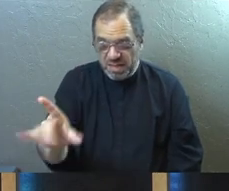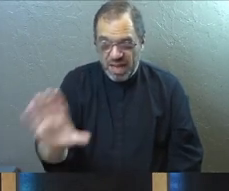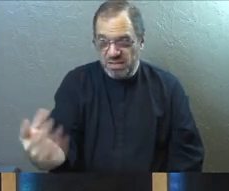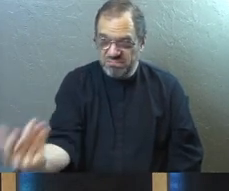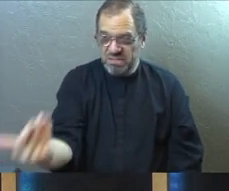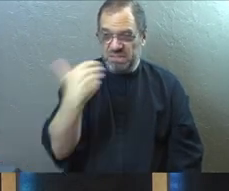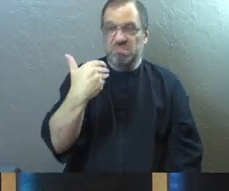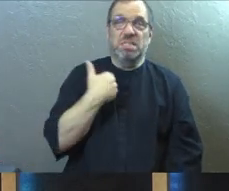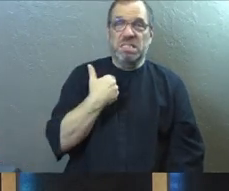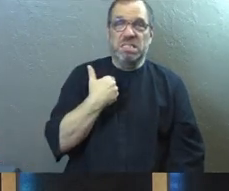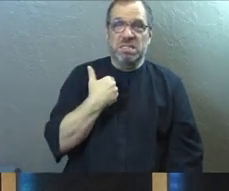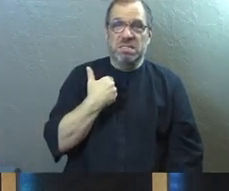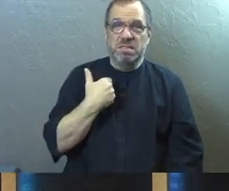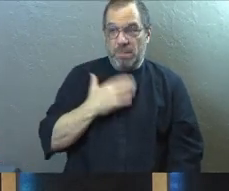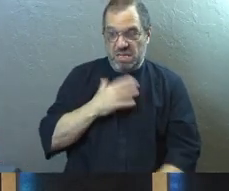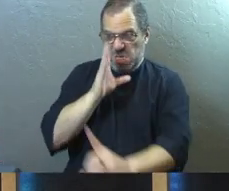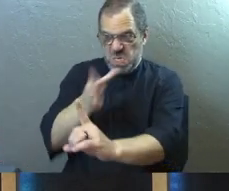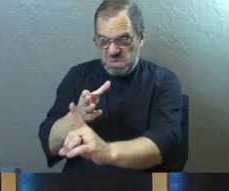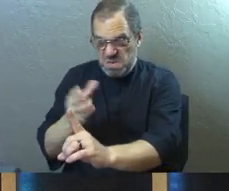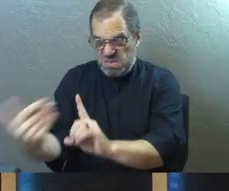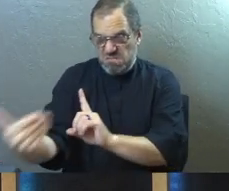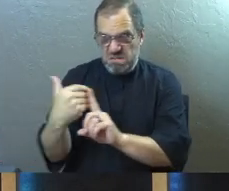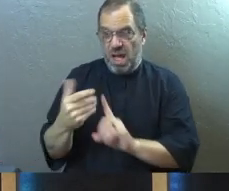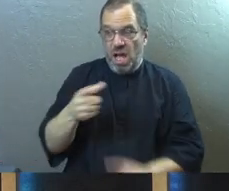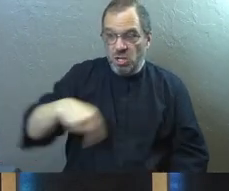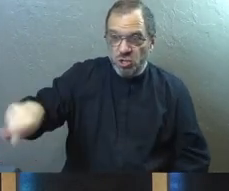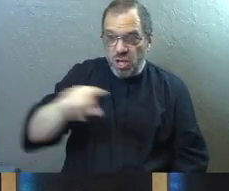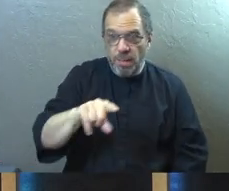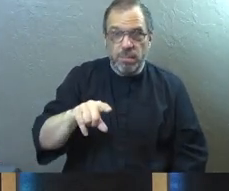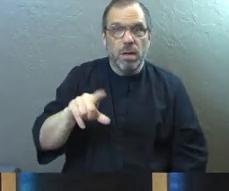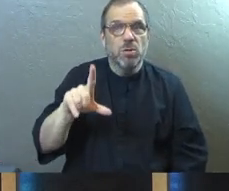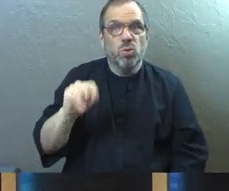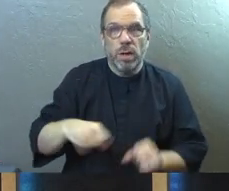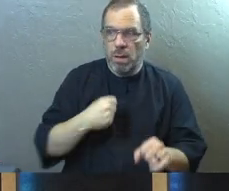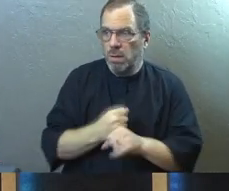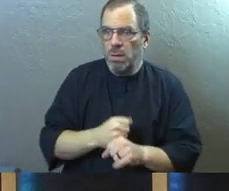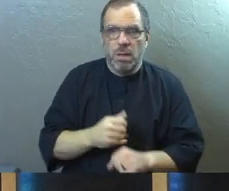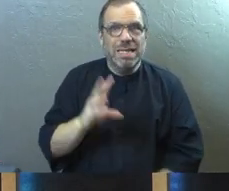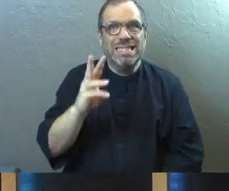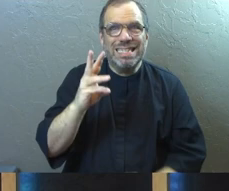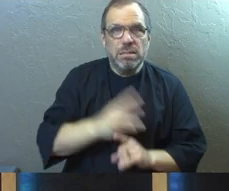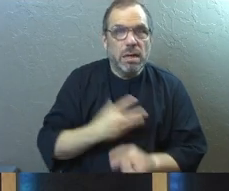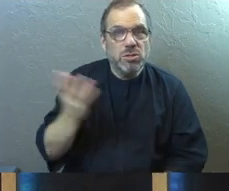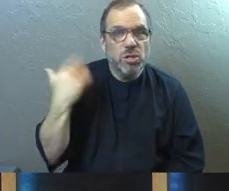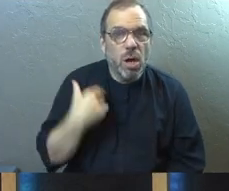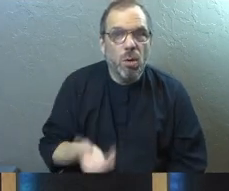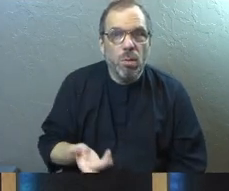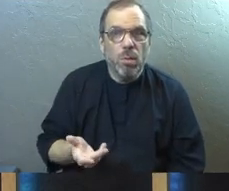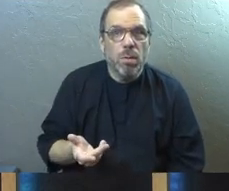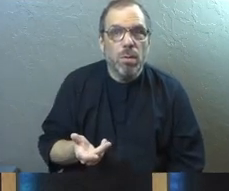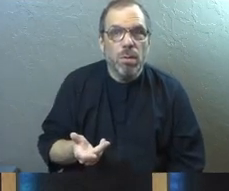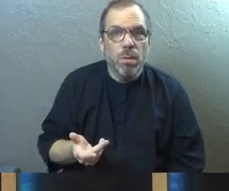of it's their direction toward me. Some of those people are 20 years ago. Some of those people are six months ago.